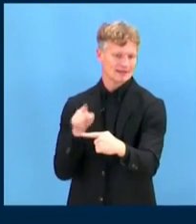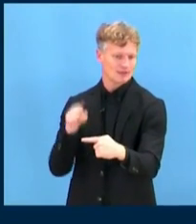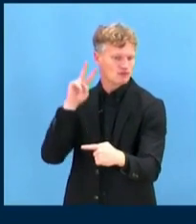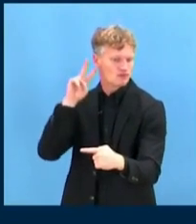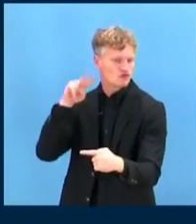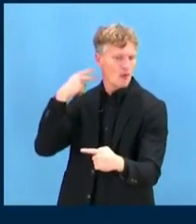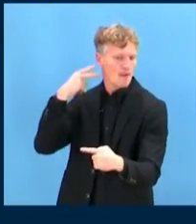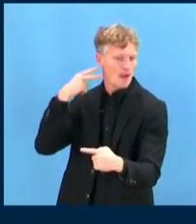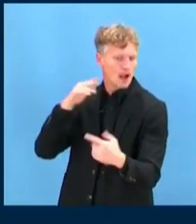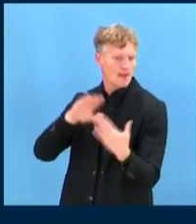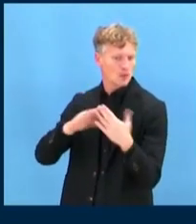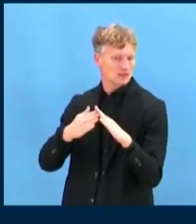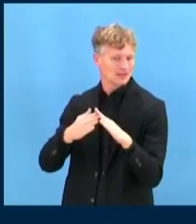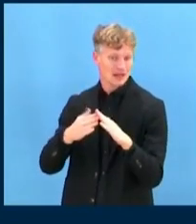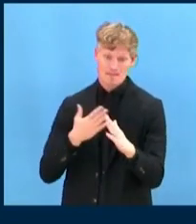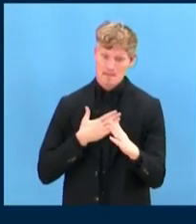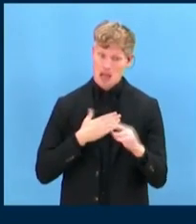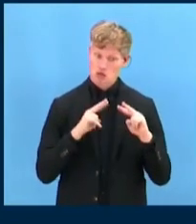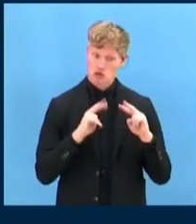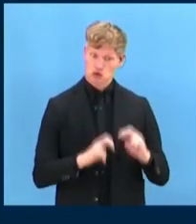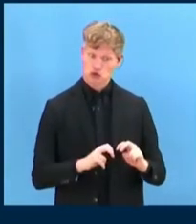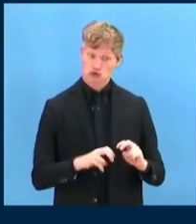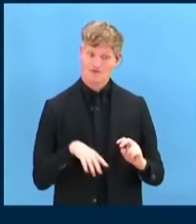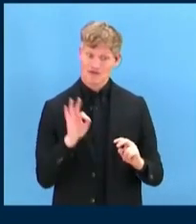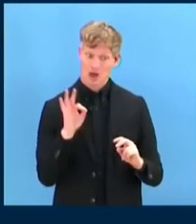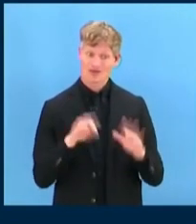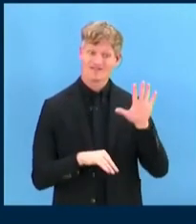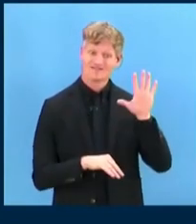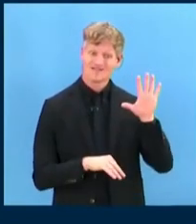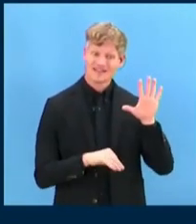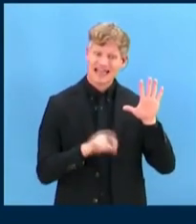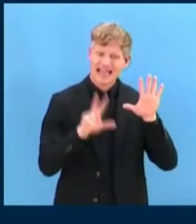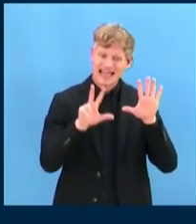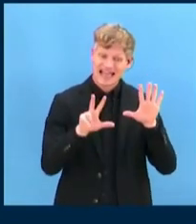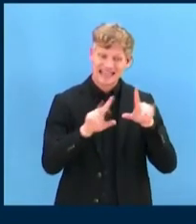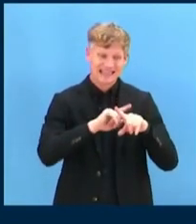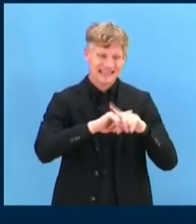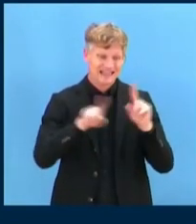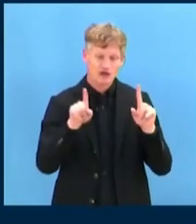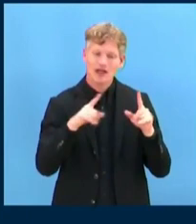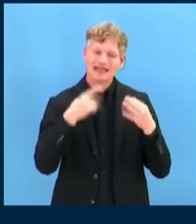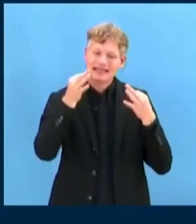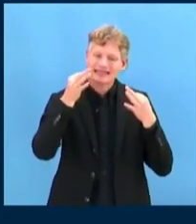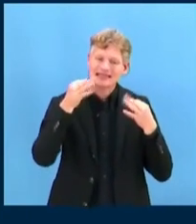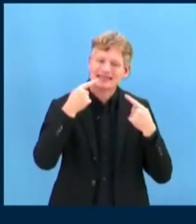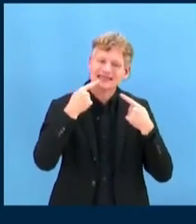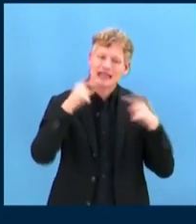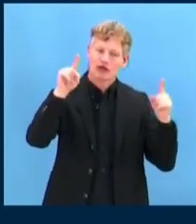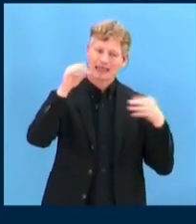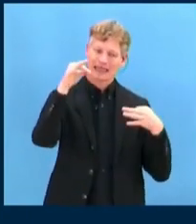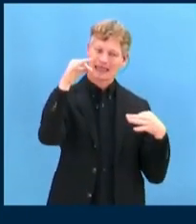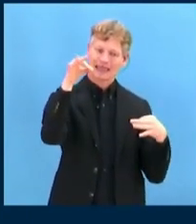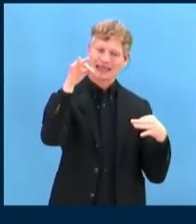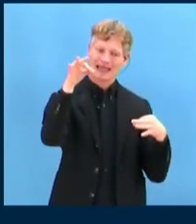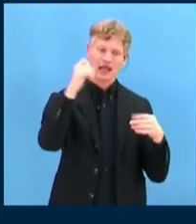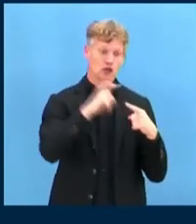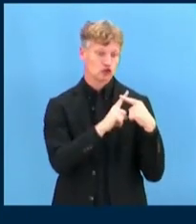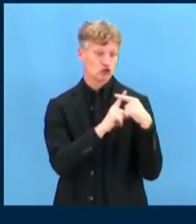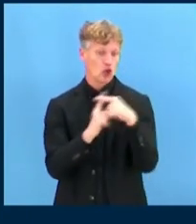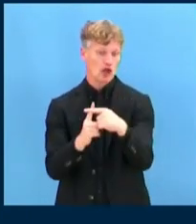58 decrees targeted approximately 46,000 to 49,000